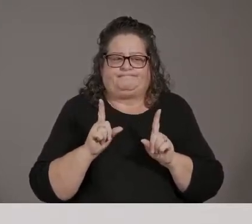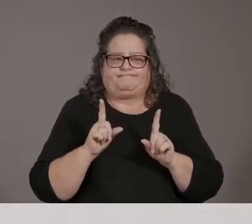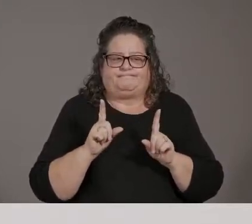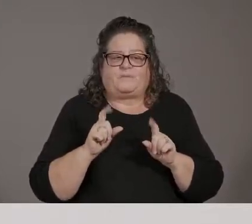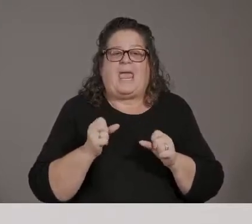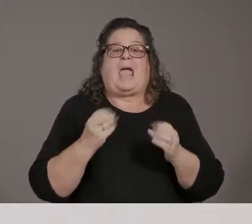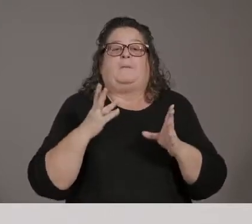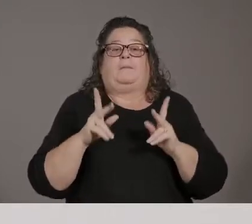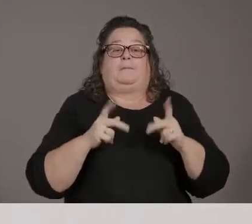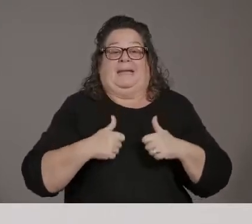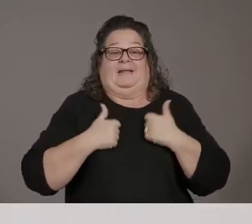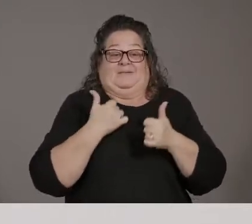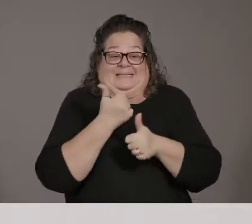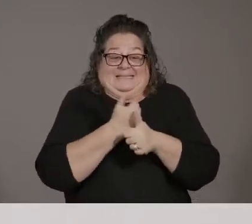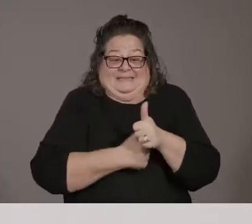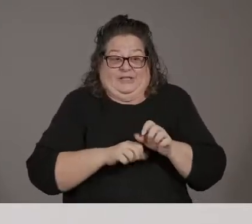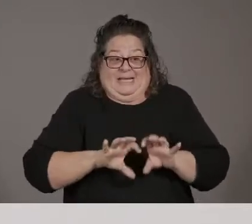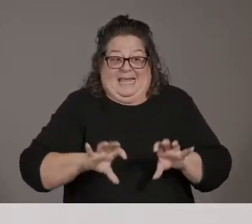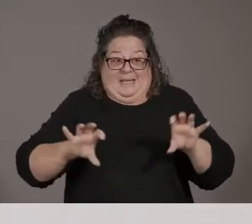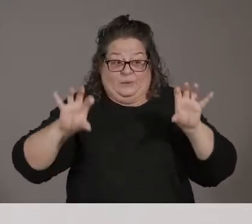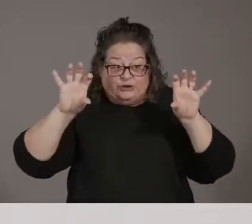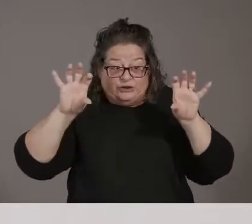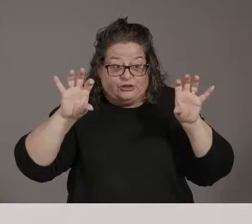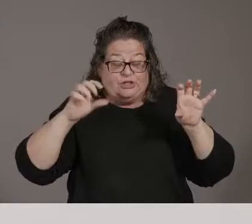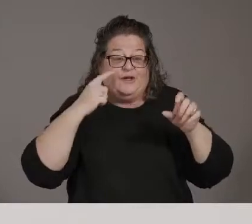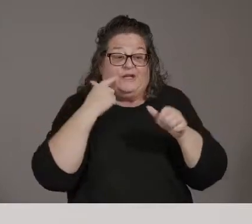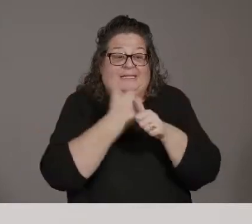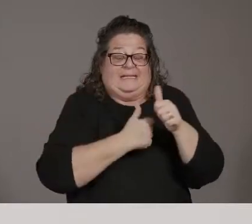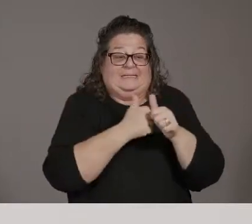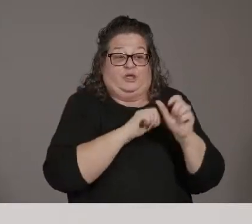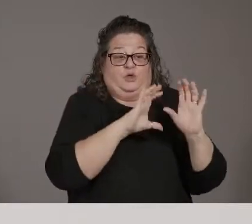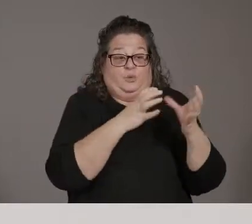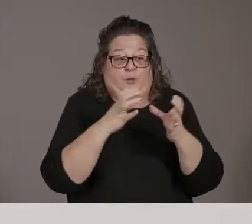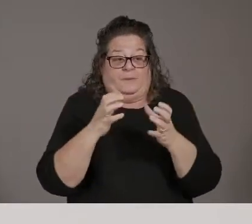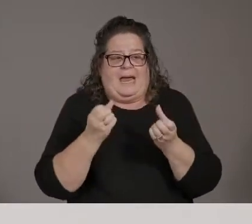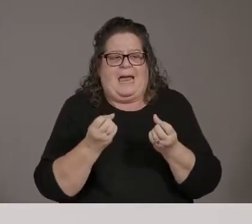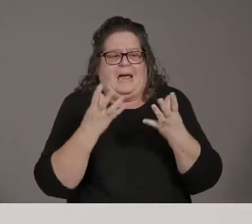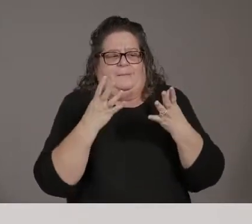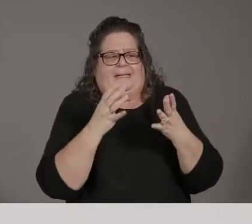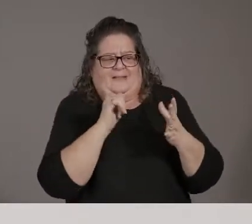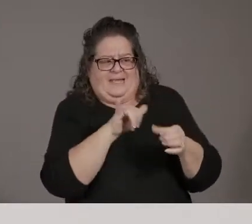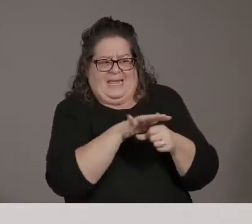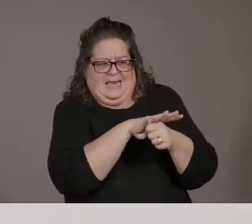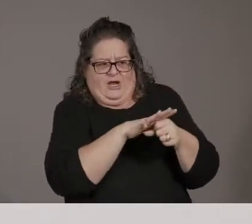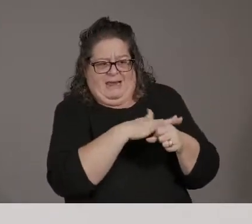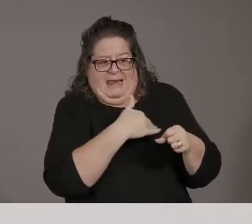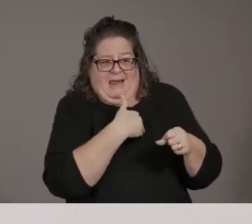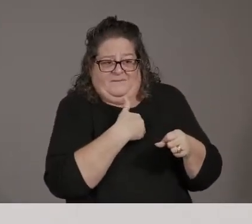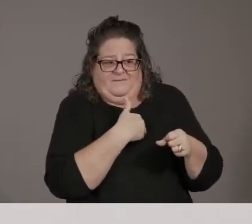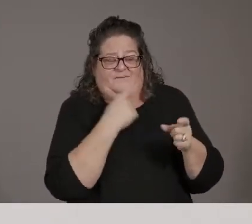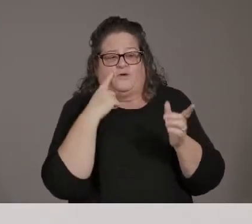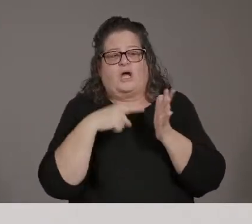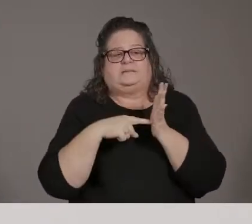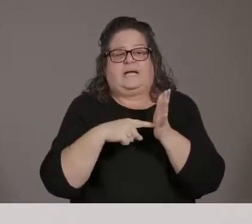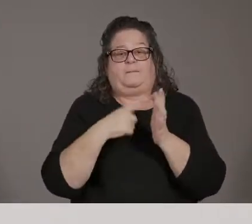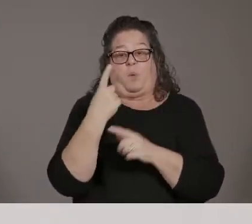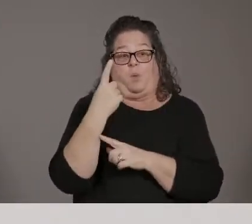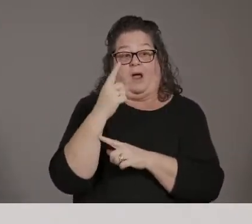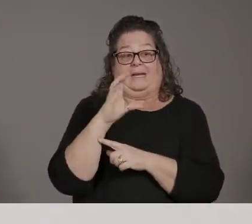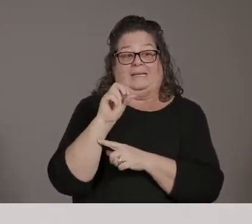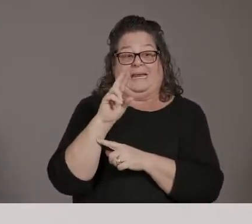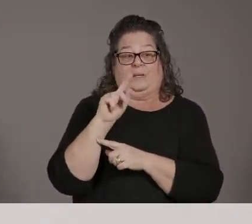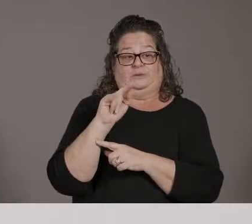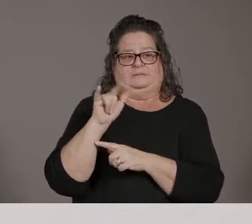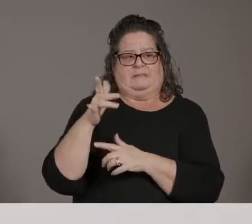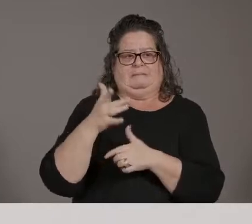each of those groups and where that kind of falls in the priority in one group, in one county, they may prioritize agriculture if they have